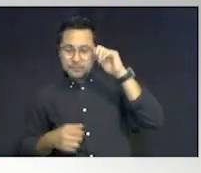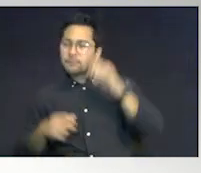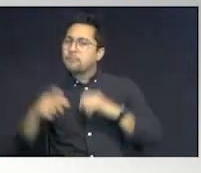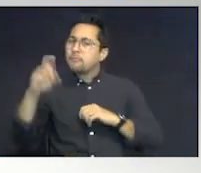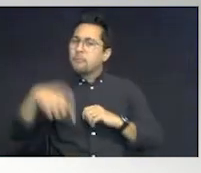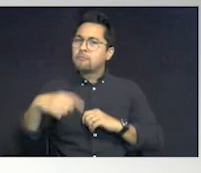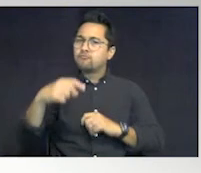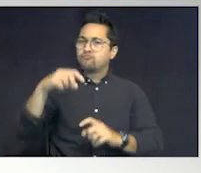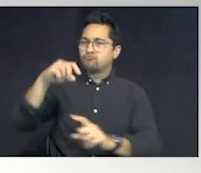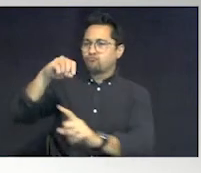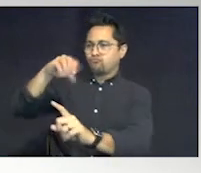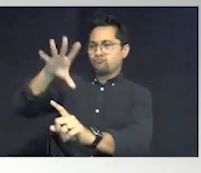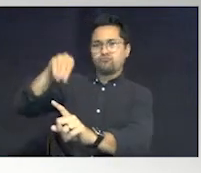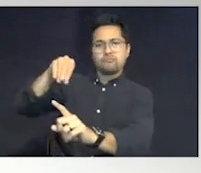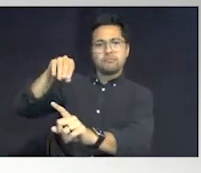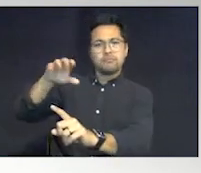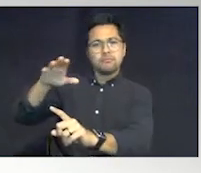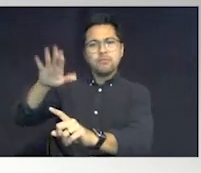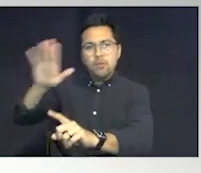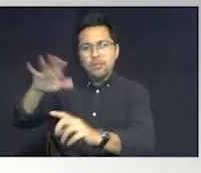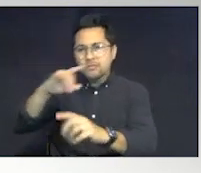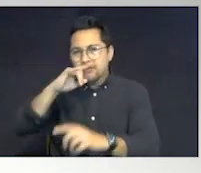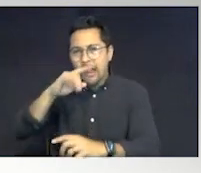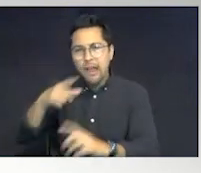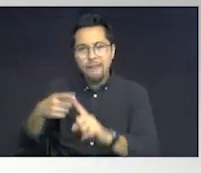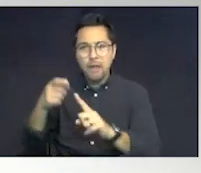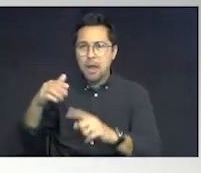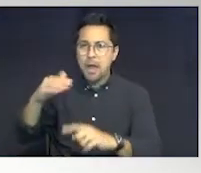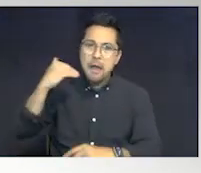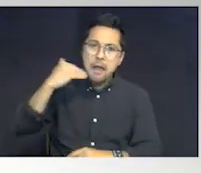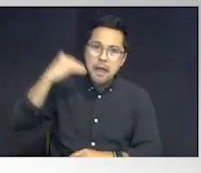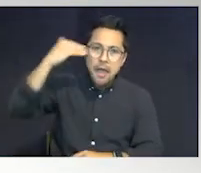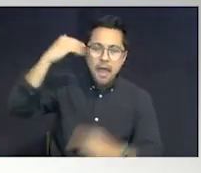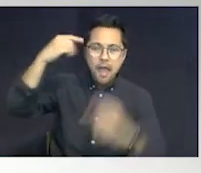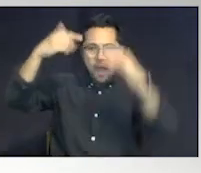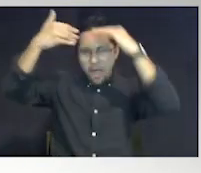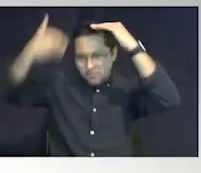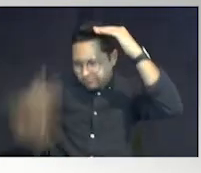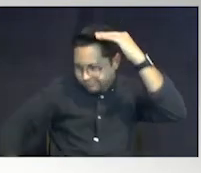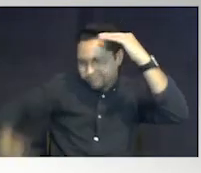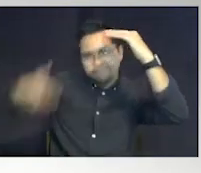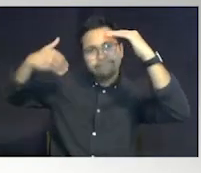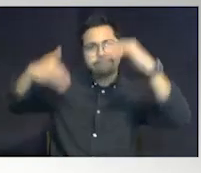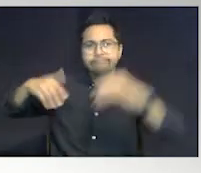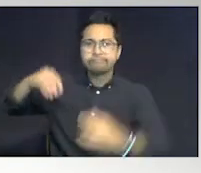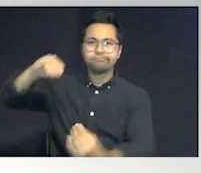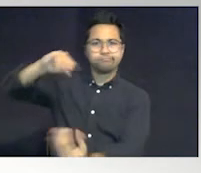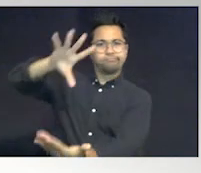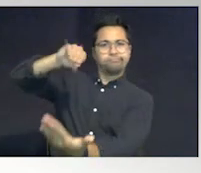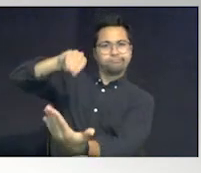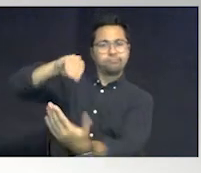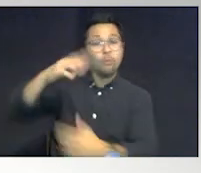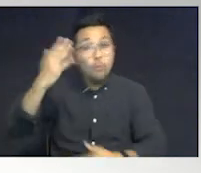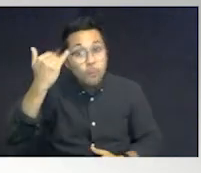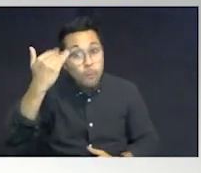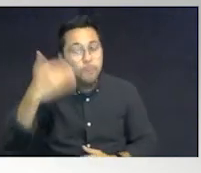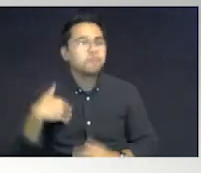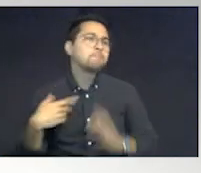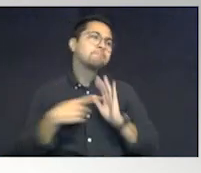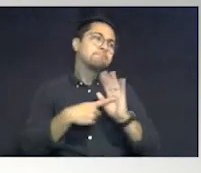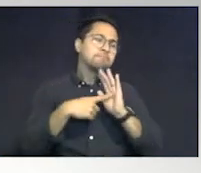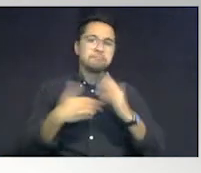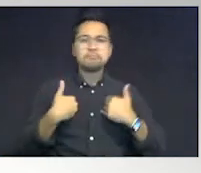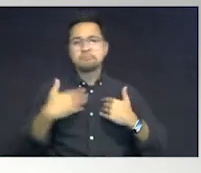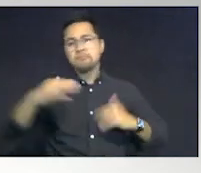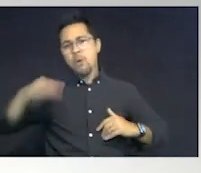a picture of your child from head to toe. Completely in the picture. Why? Let's say we